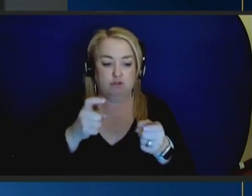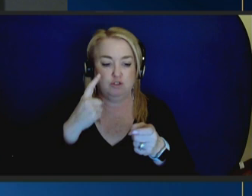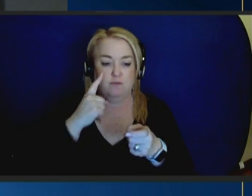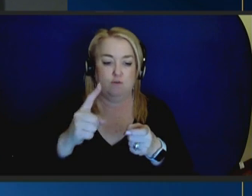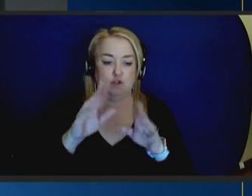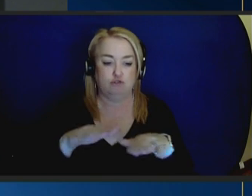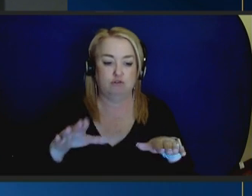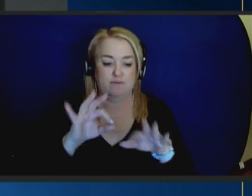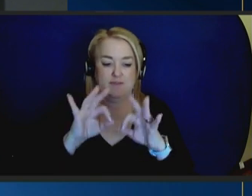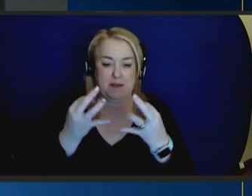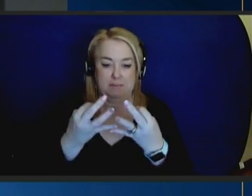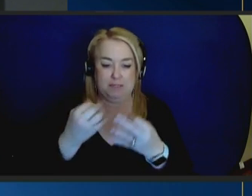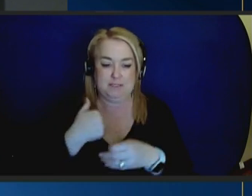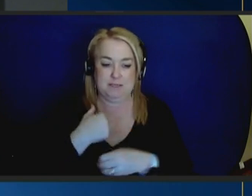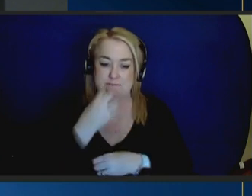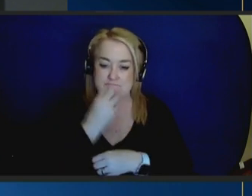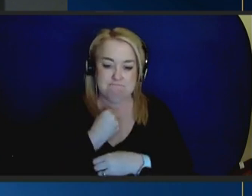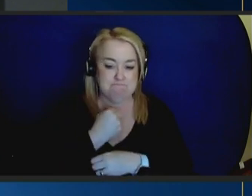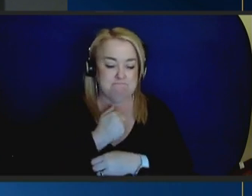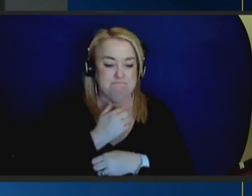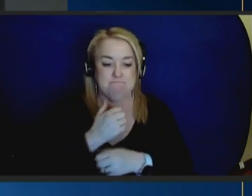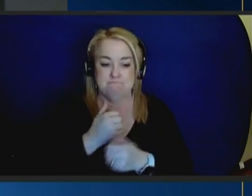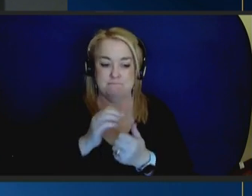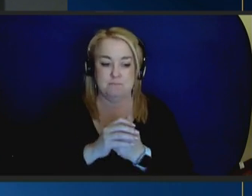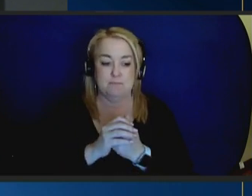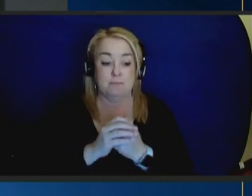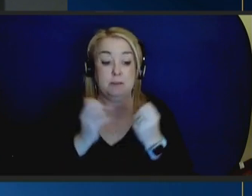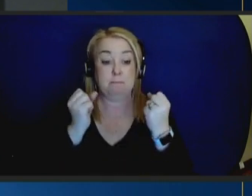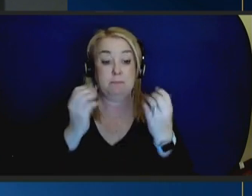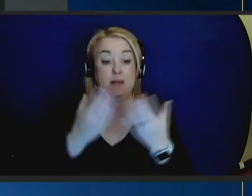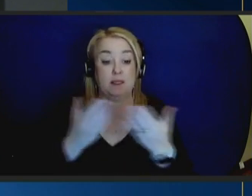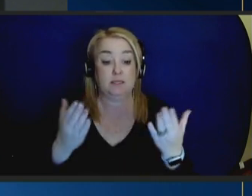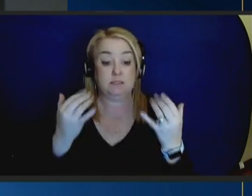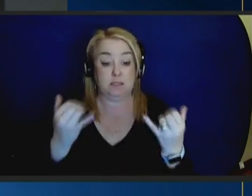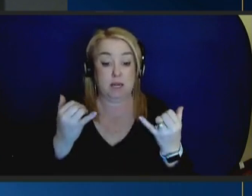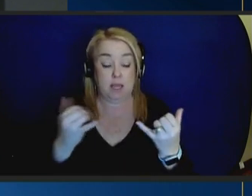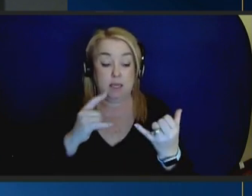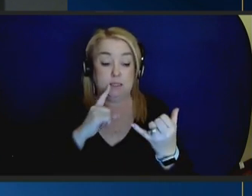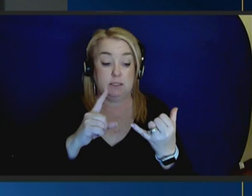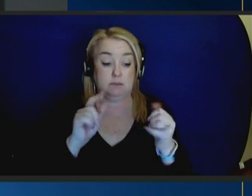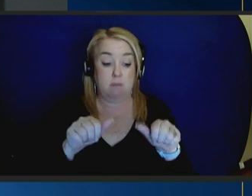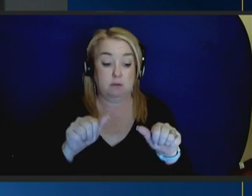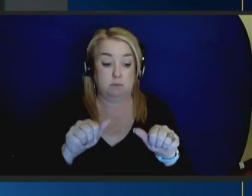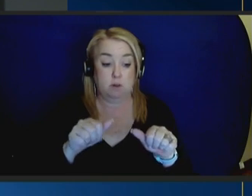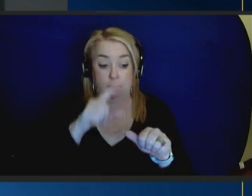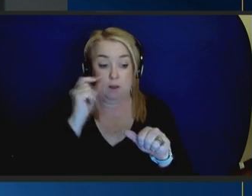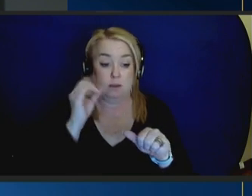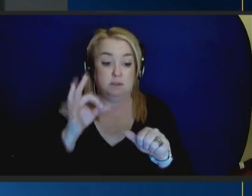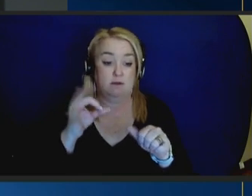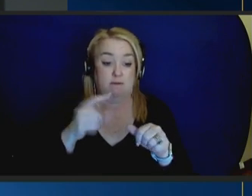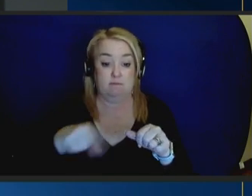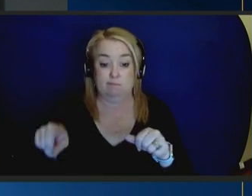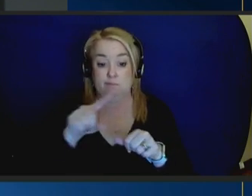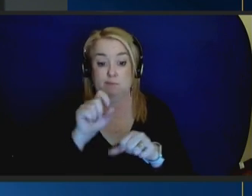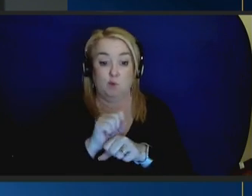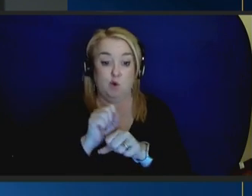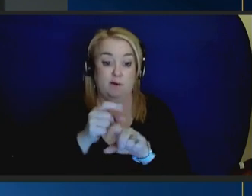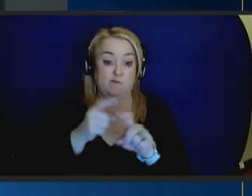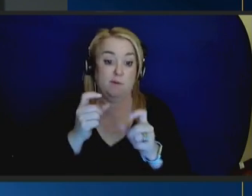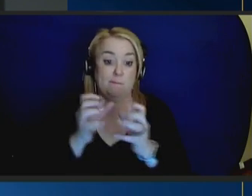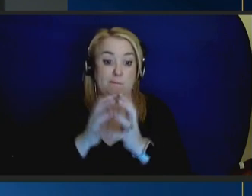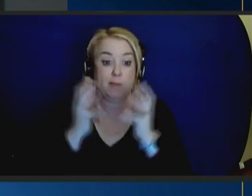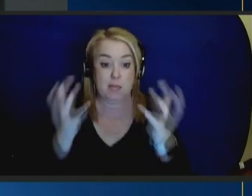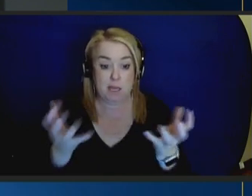that is. As with many things, today is possible because of the efforts of many. We're joined by federal